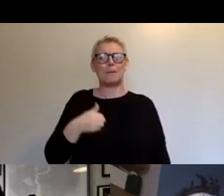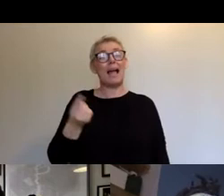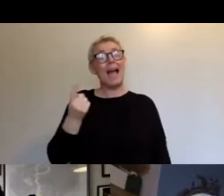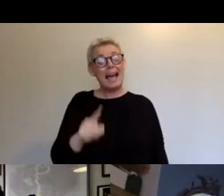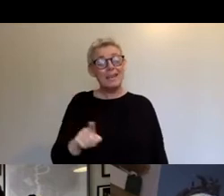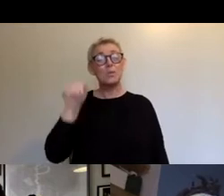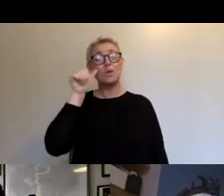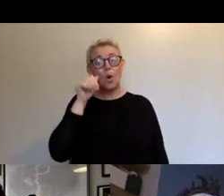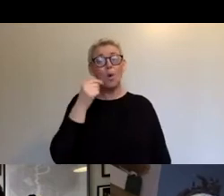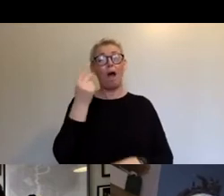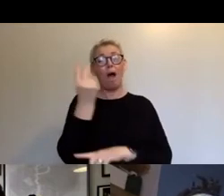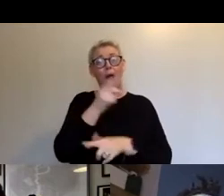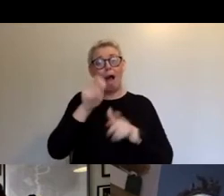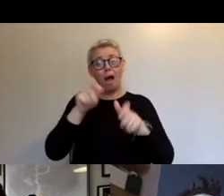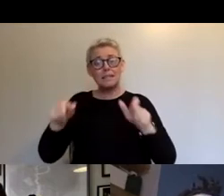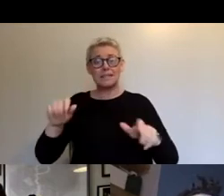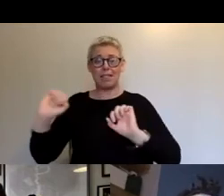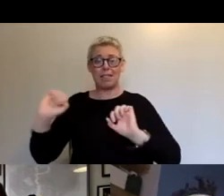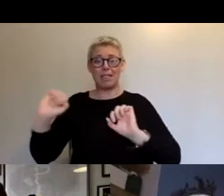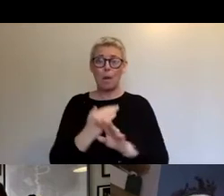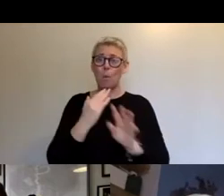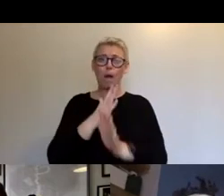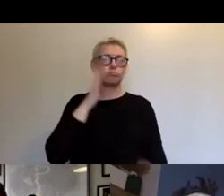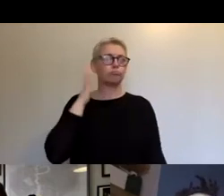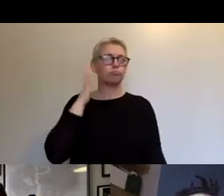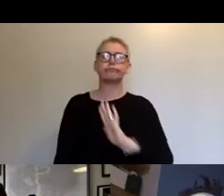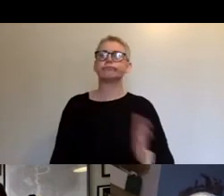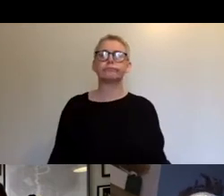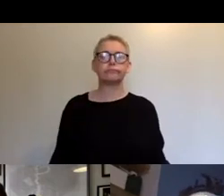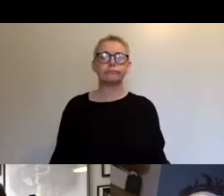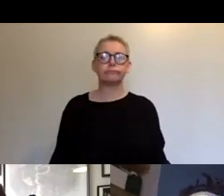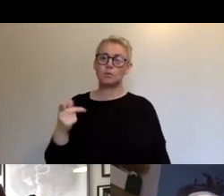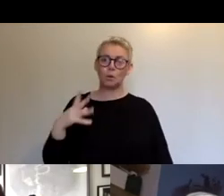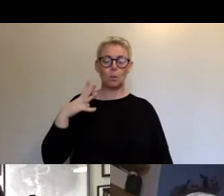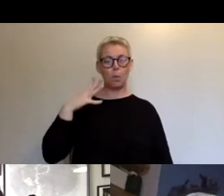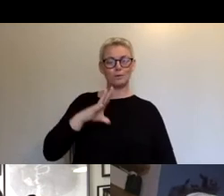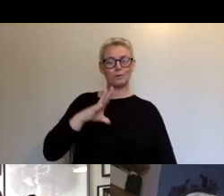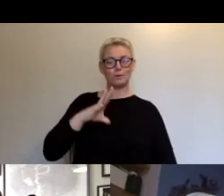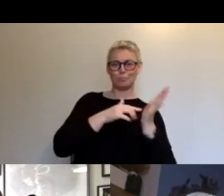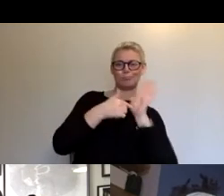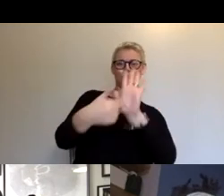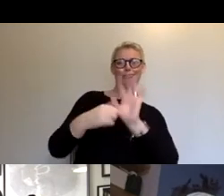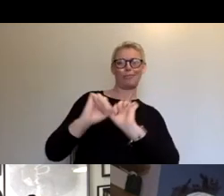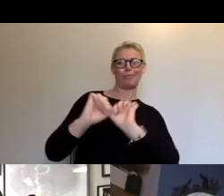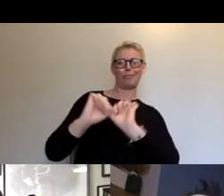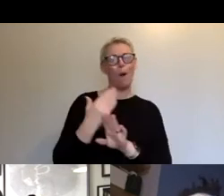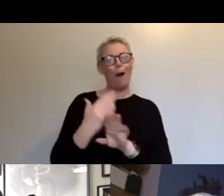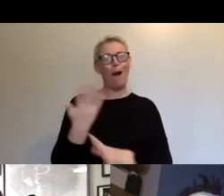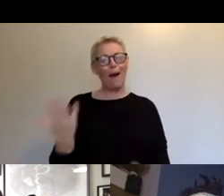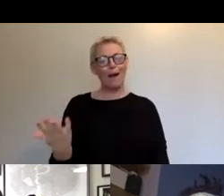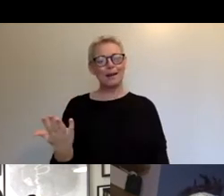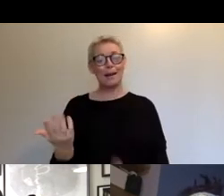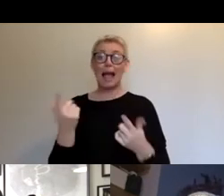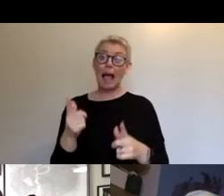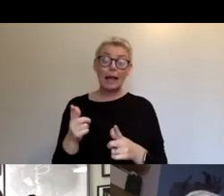the pandemic. And we wanted to we wanted to give people a platform to show their work and to to pay people